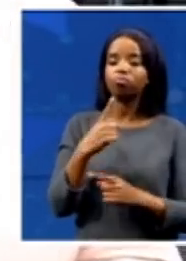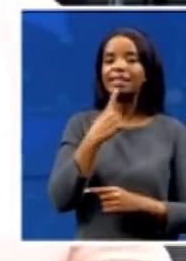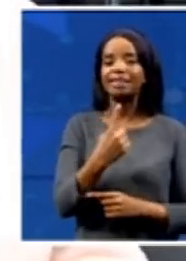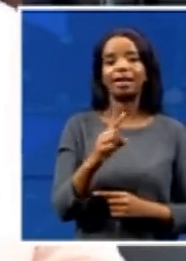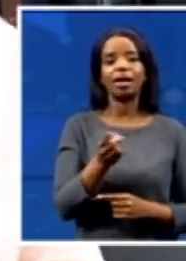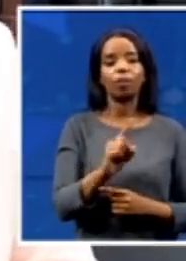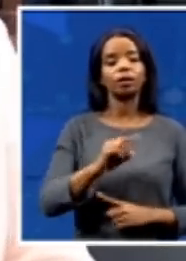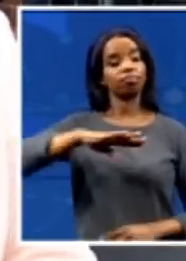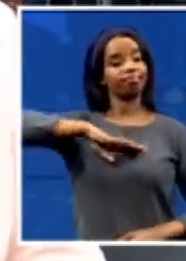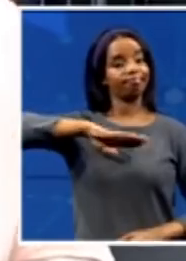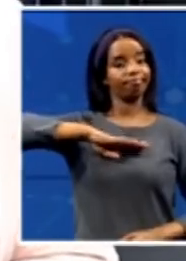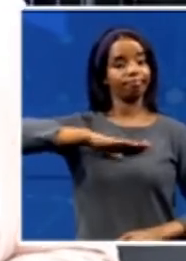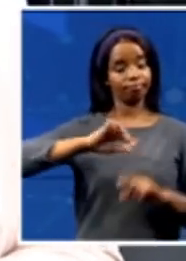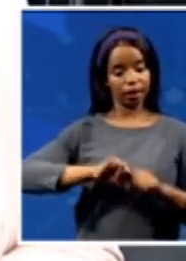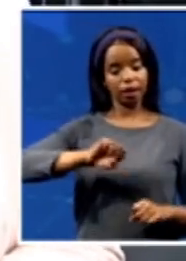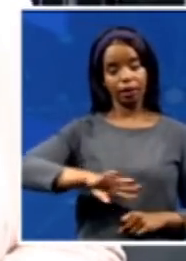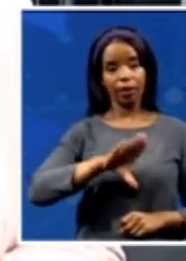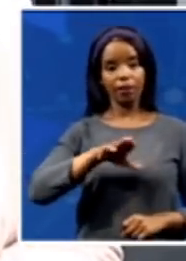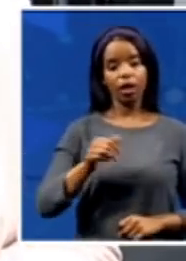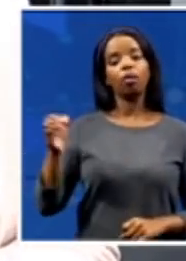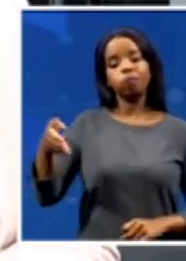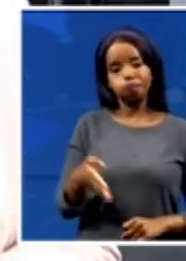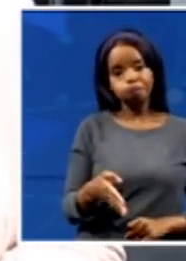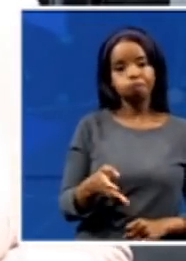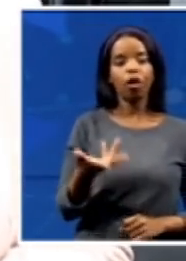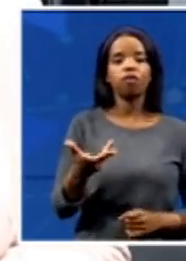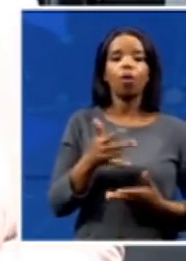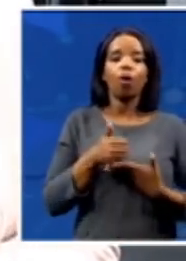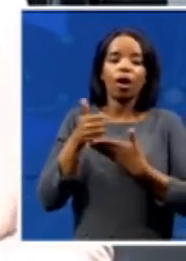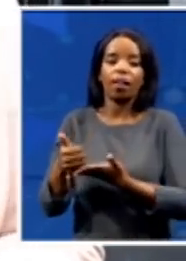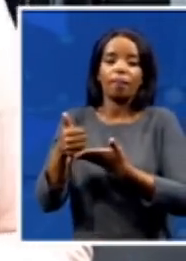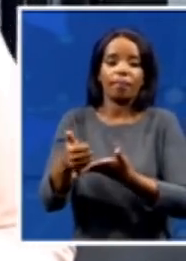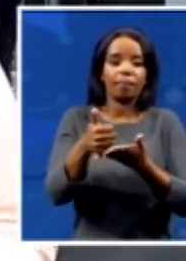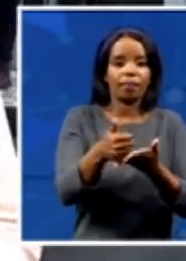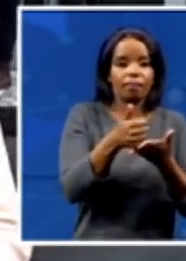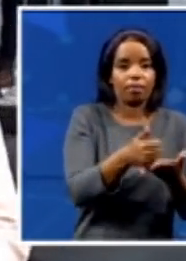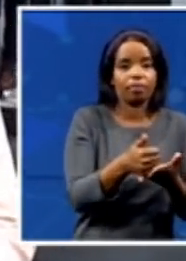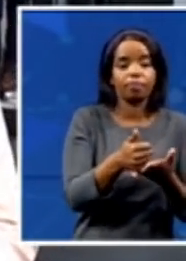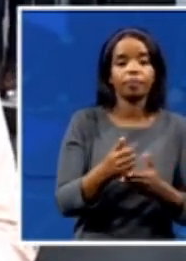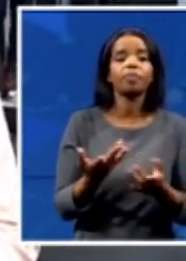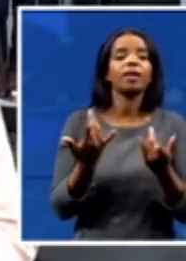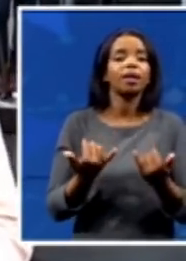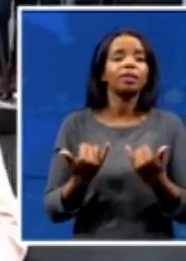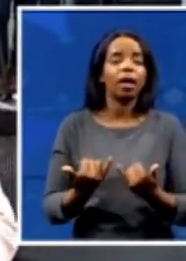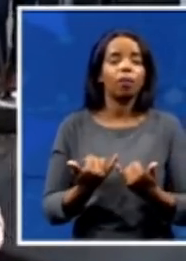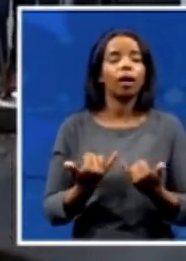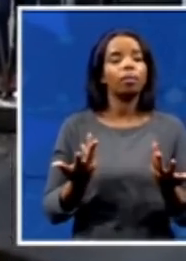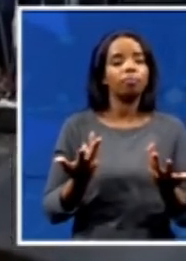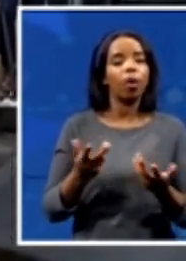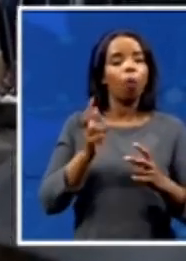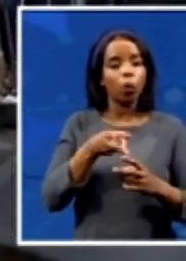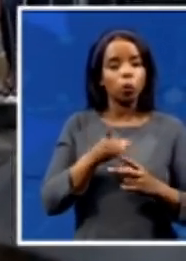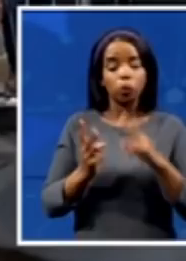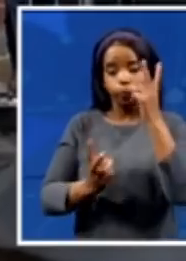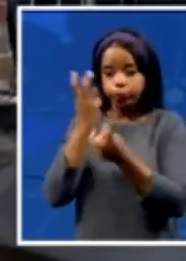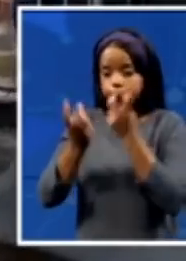ground to assist. Recovery efforts, search efforts are continuing. Sadly, as the